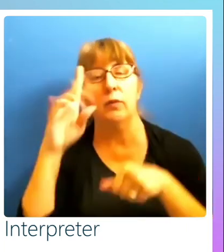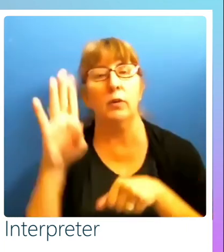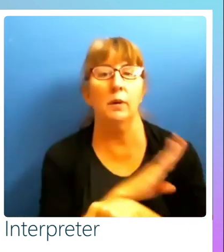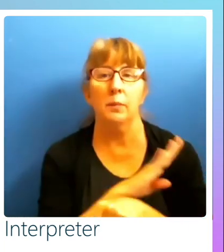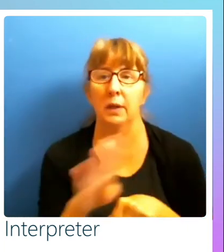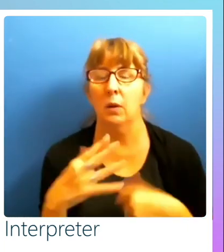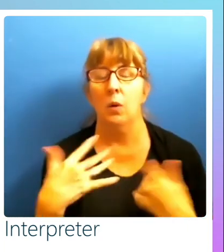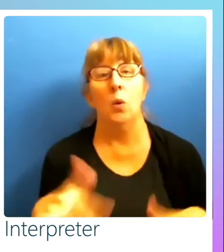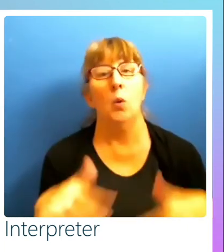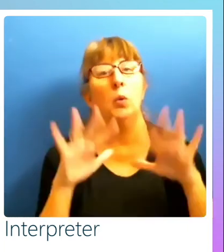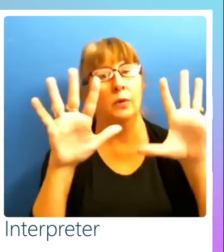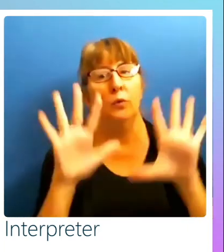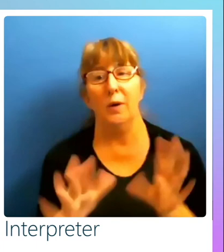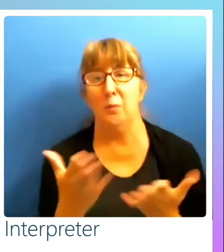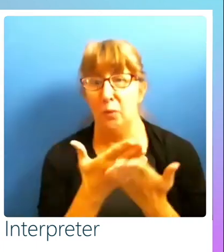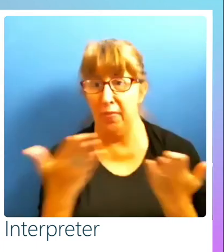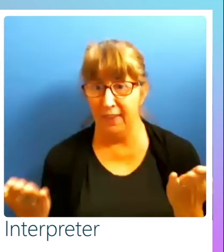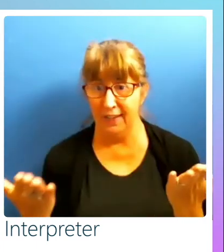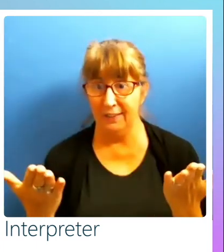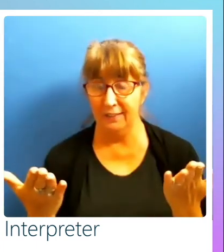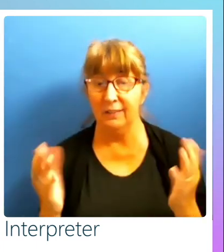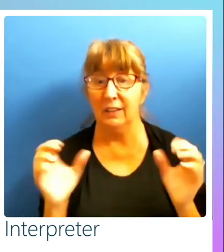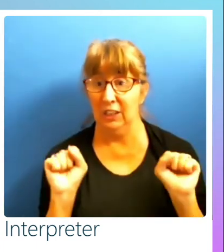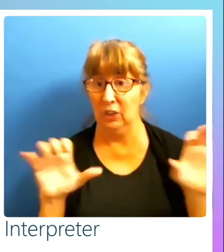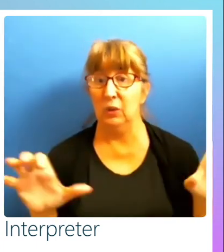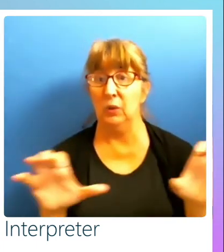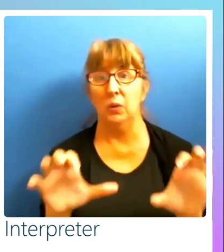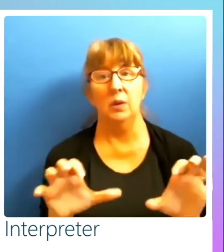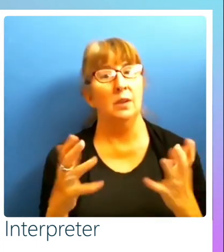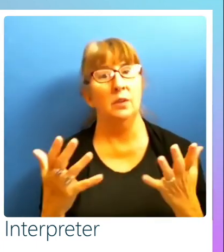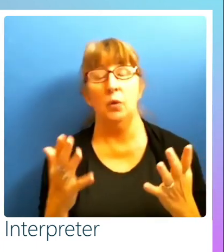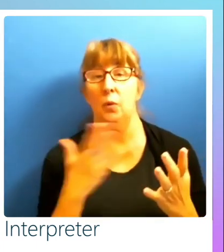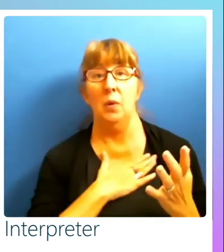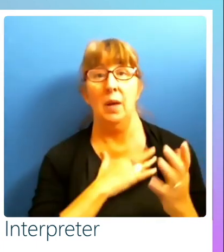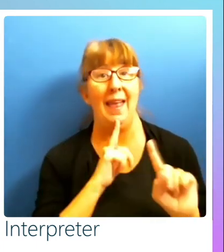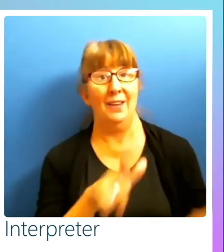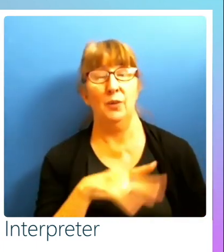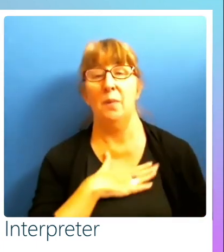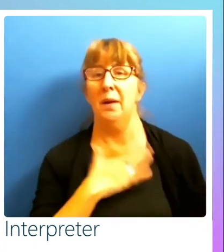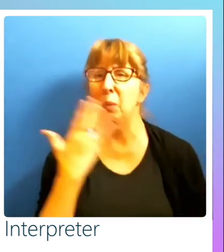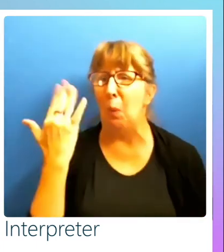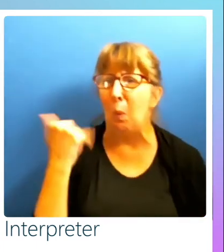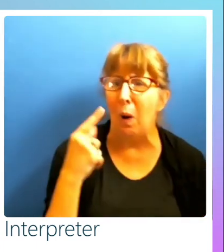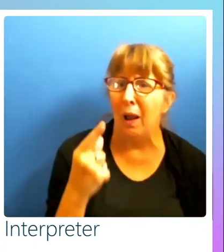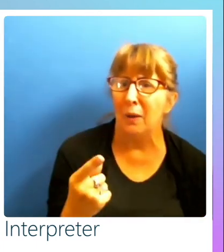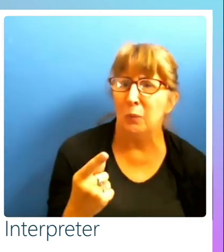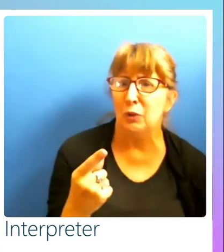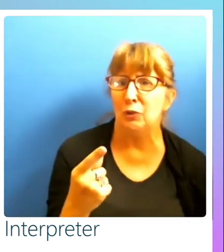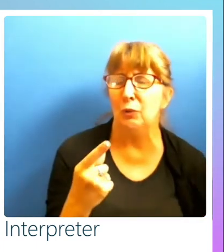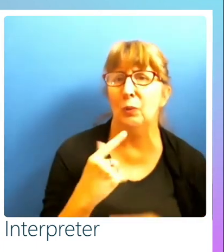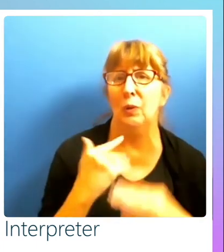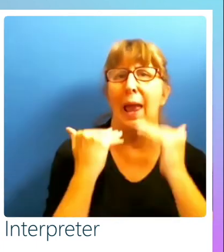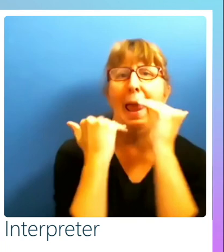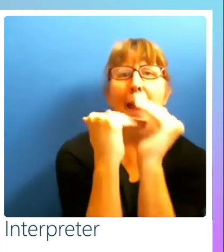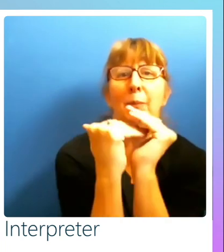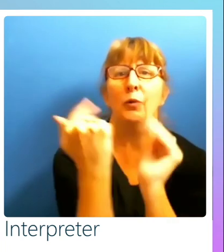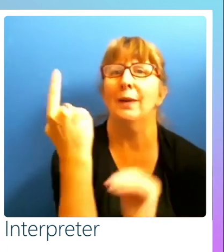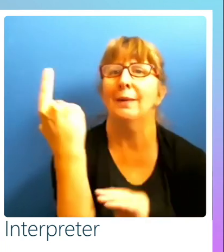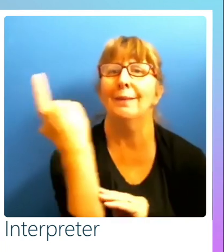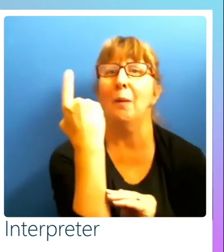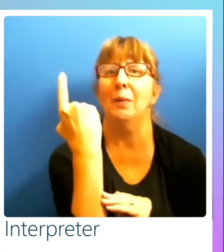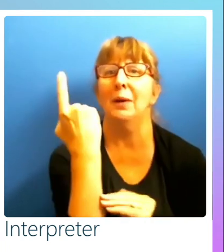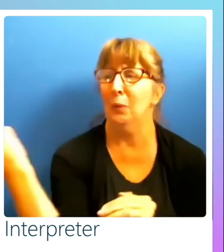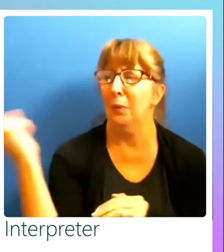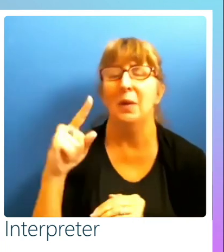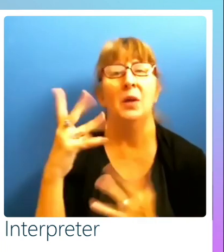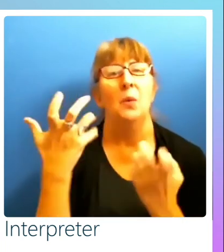incredible the things that you get there. And so, I mean, my answer to that is why in the world would you hamstring somebody coming in? You want the best